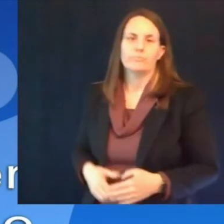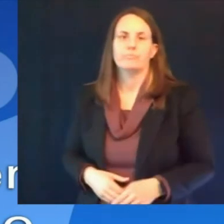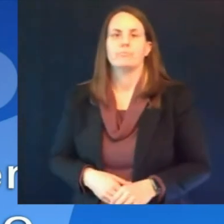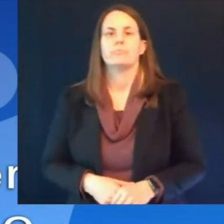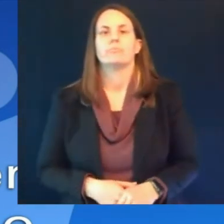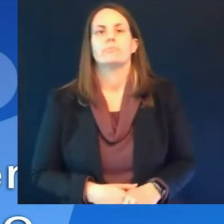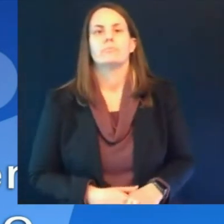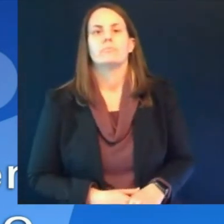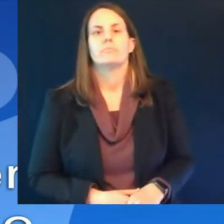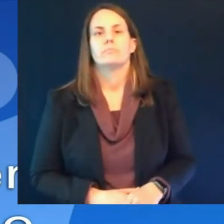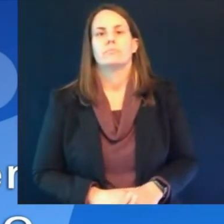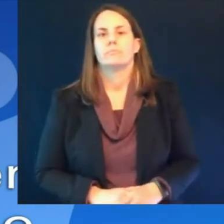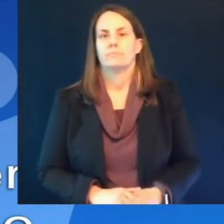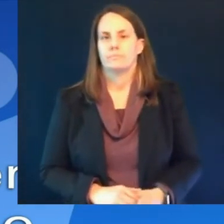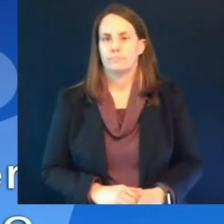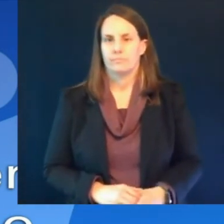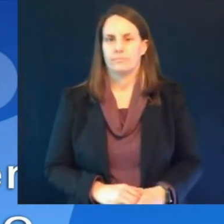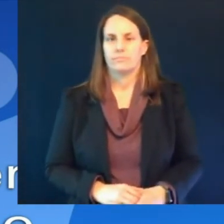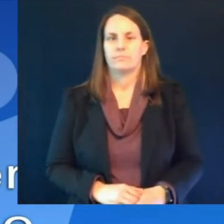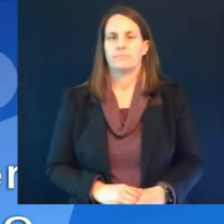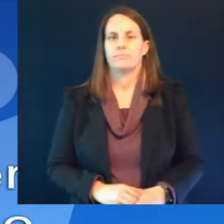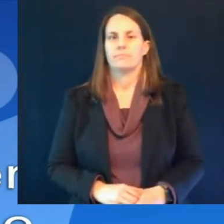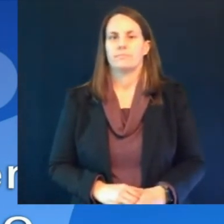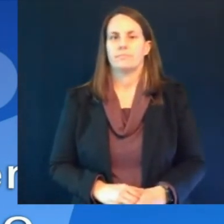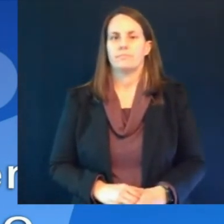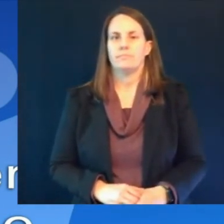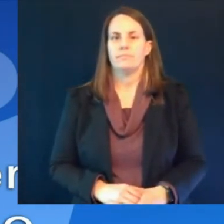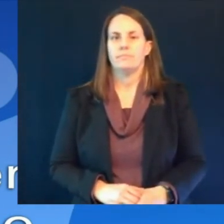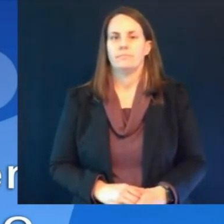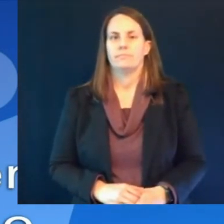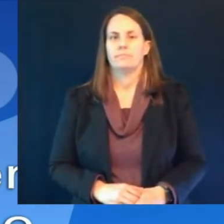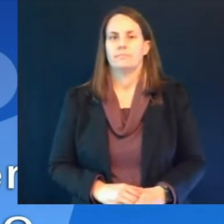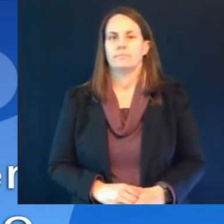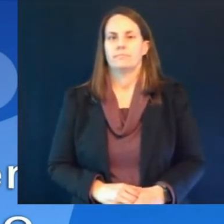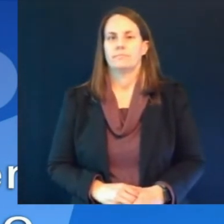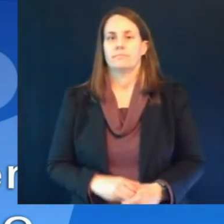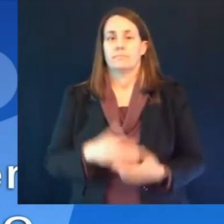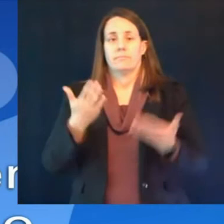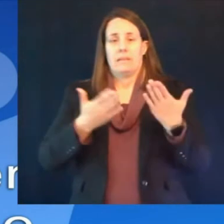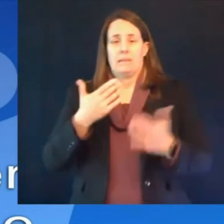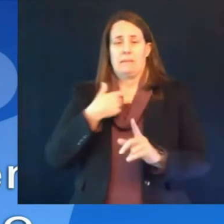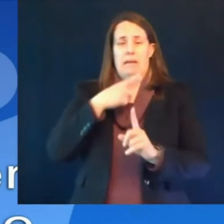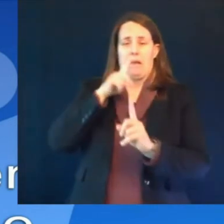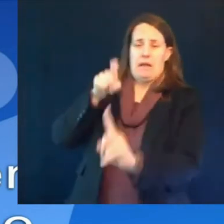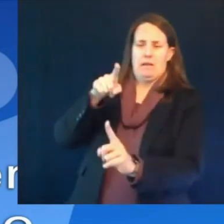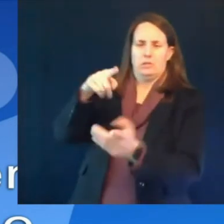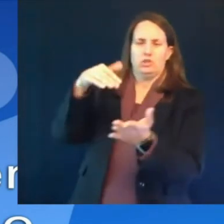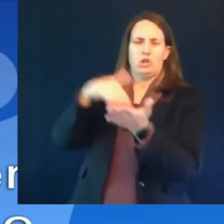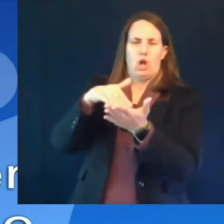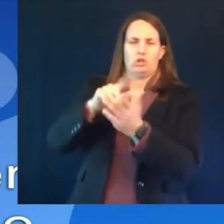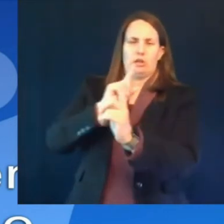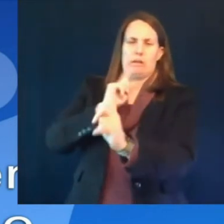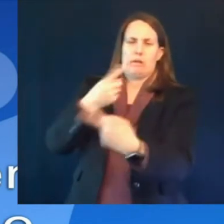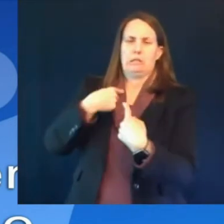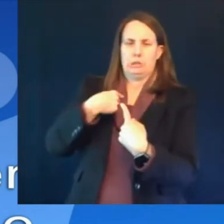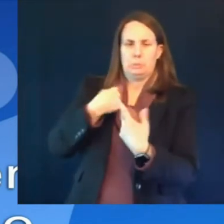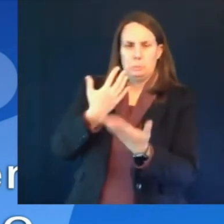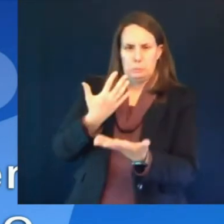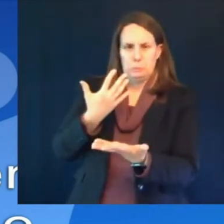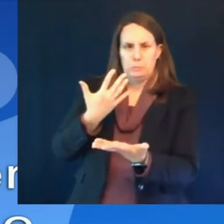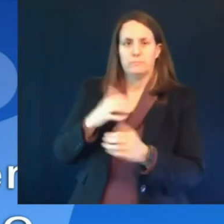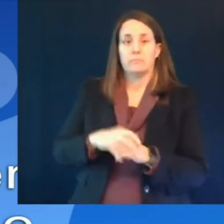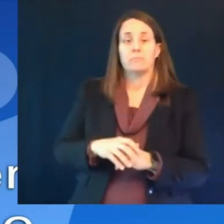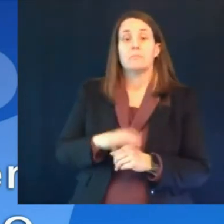so this uh might be better for dr westegaard but i was just wondering because all of the six cases are women